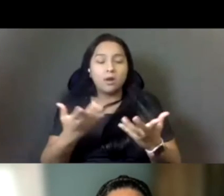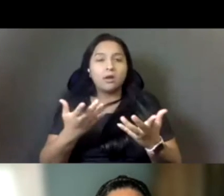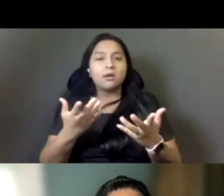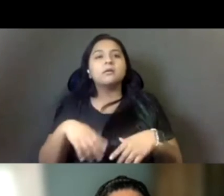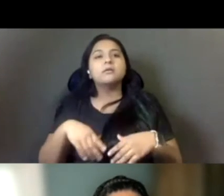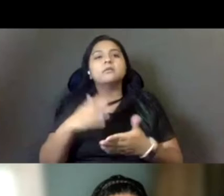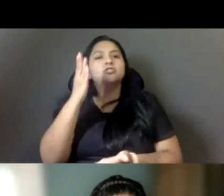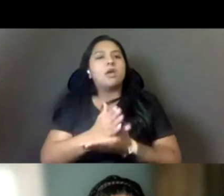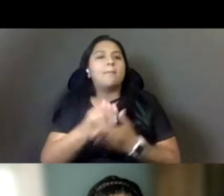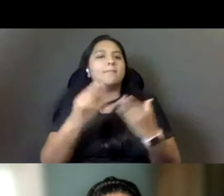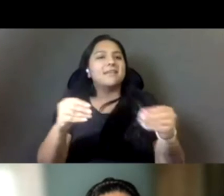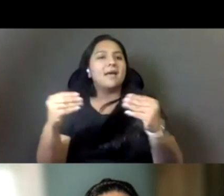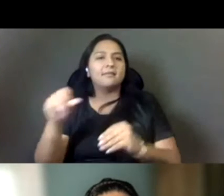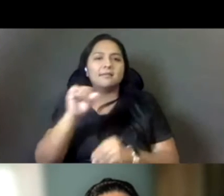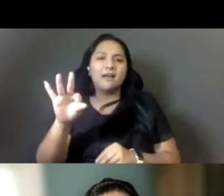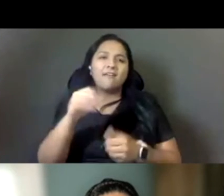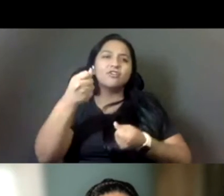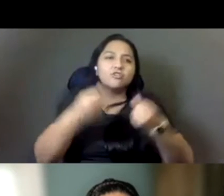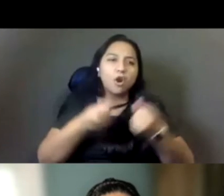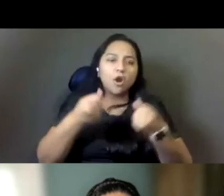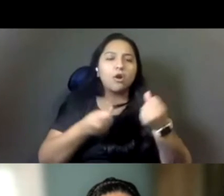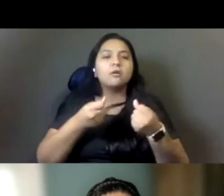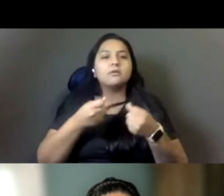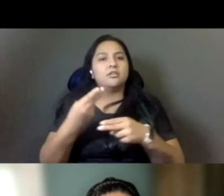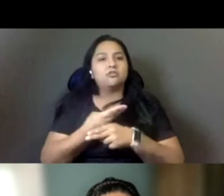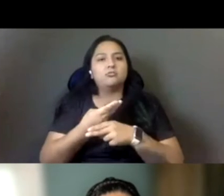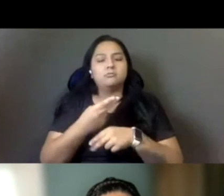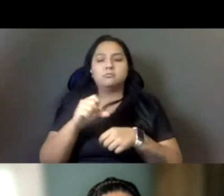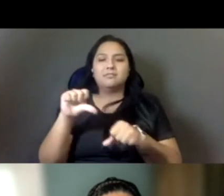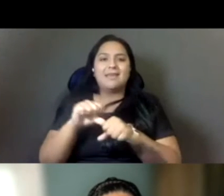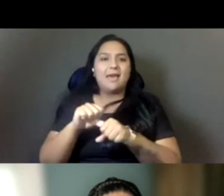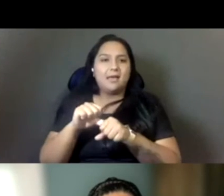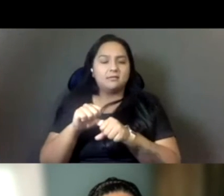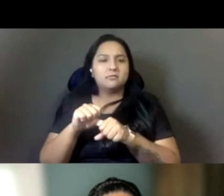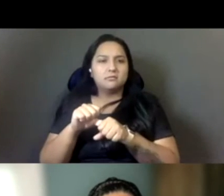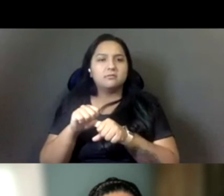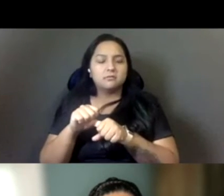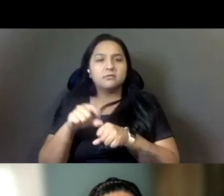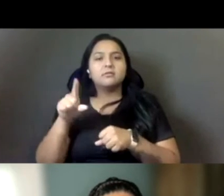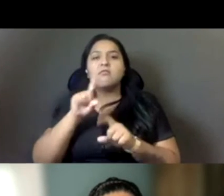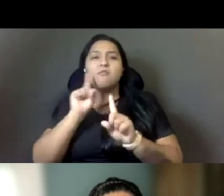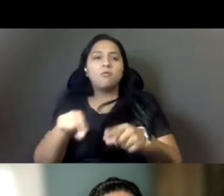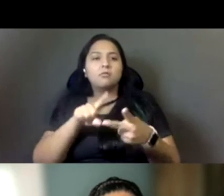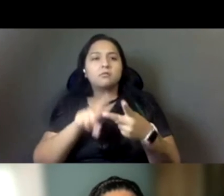and trucks that use gasoline by 2035 and 2045. Um, he also ordered the end to new fracking permits by 2024,